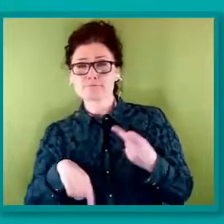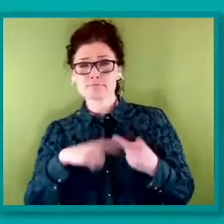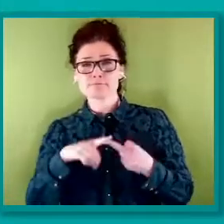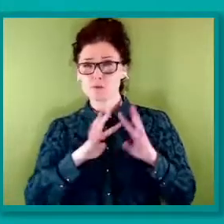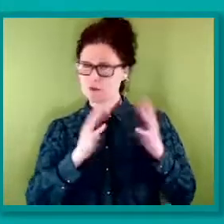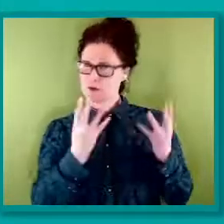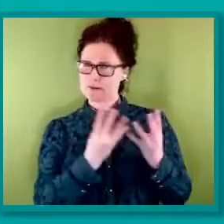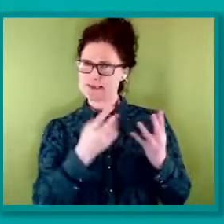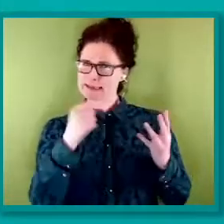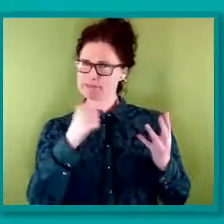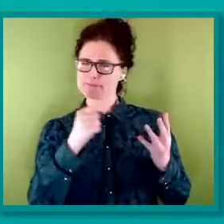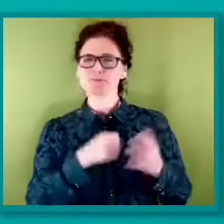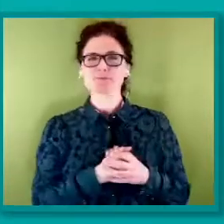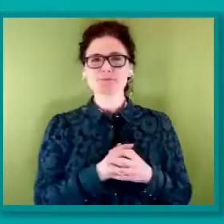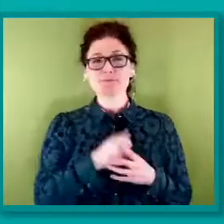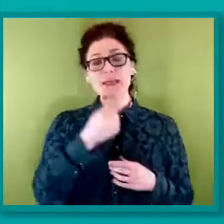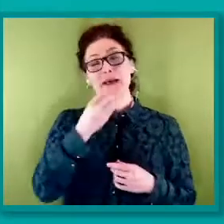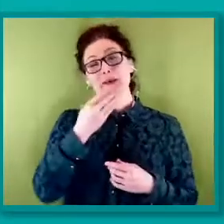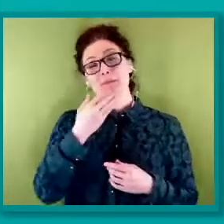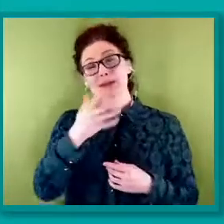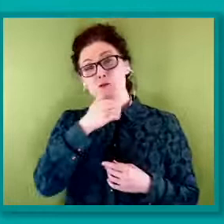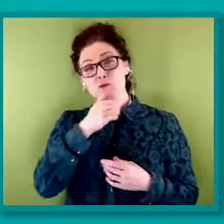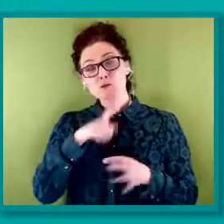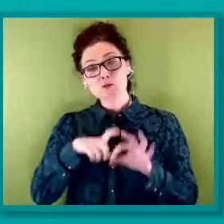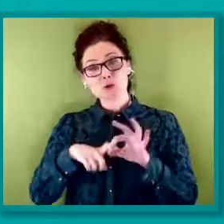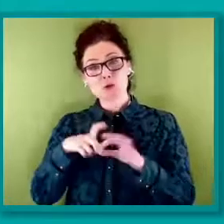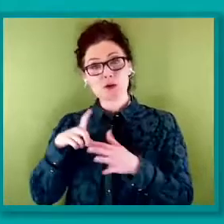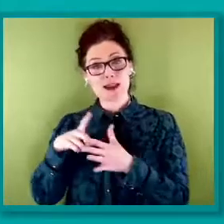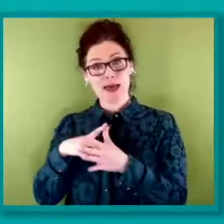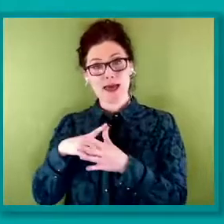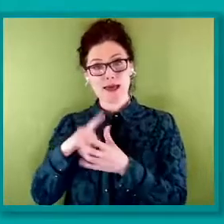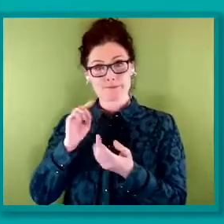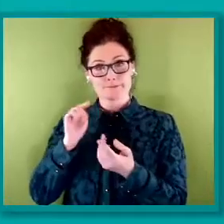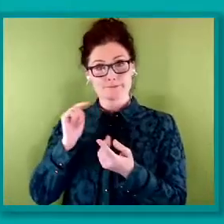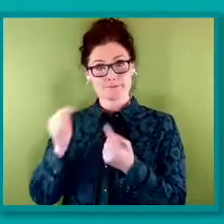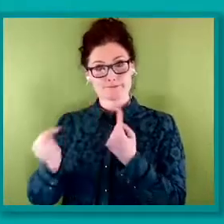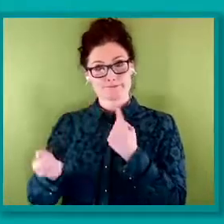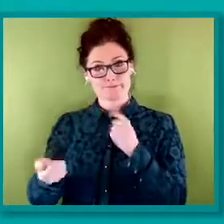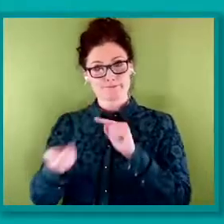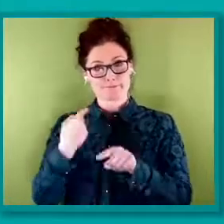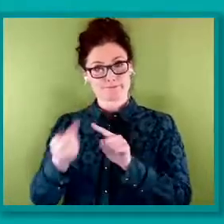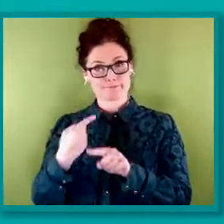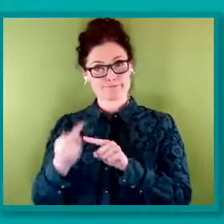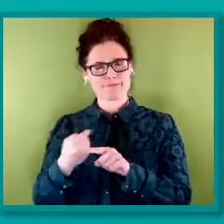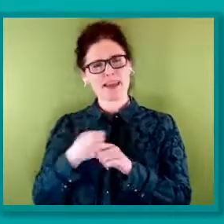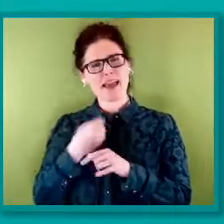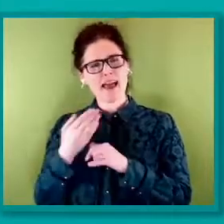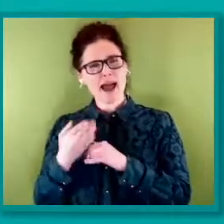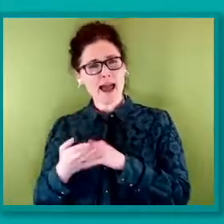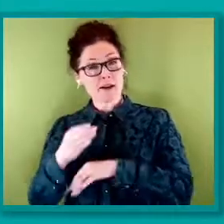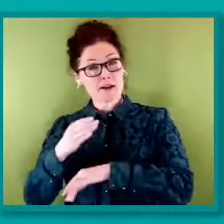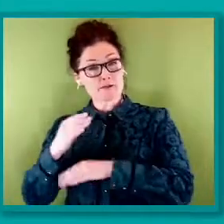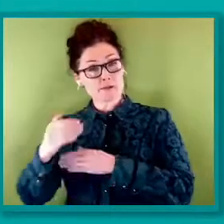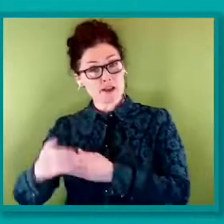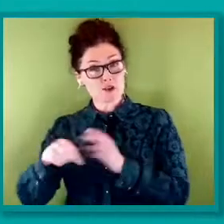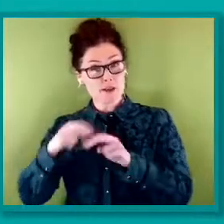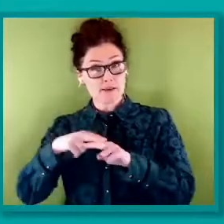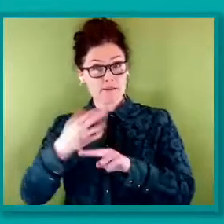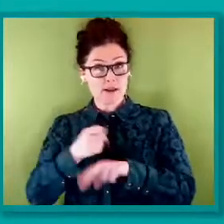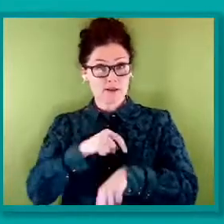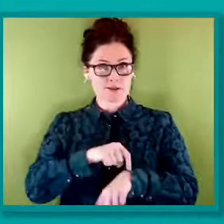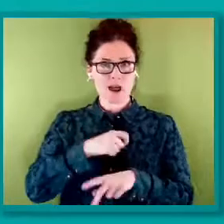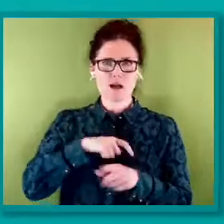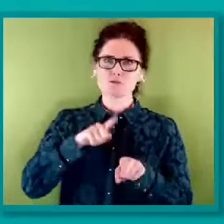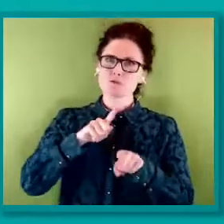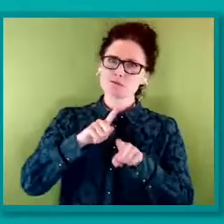function. If there's time at the end of the session, I will try and summarise the main points being made there. And now